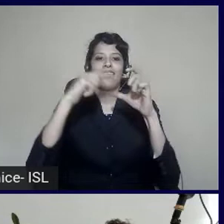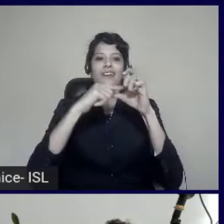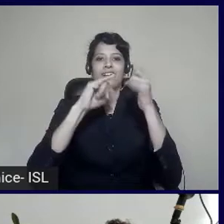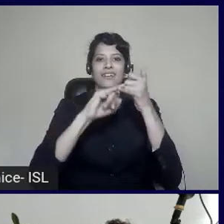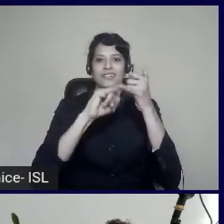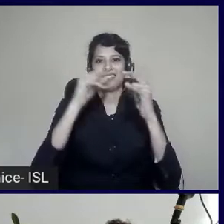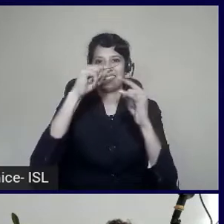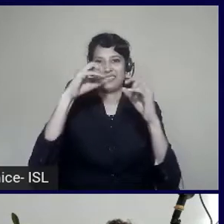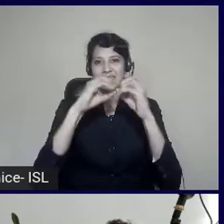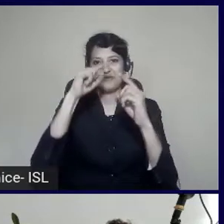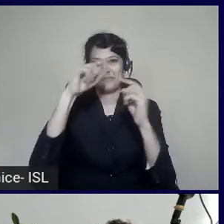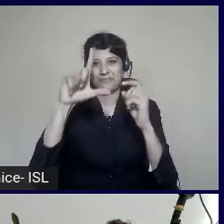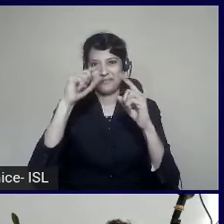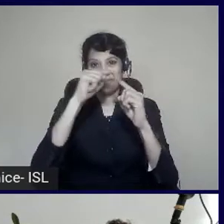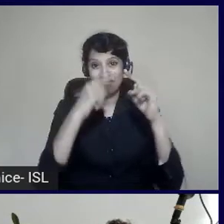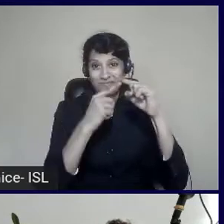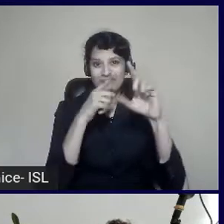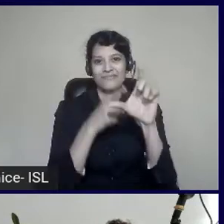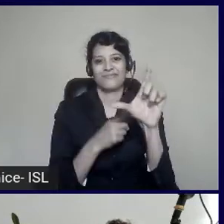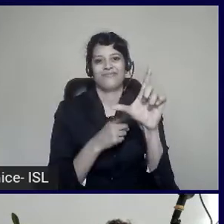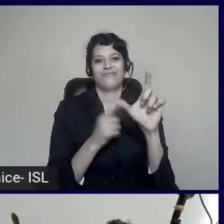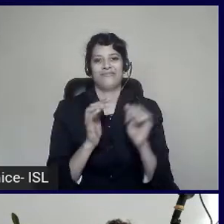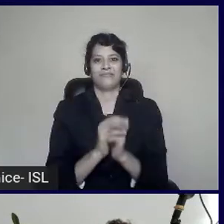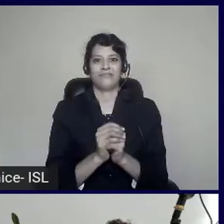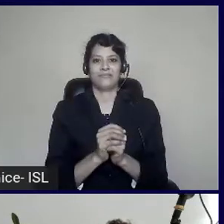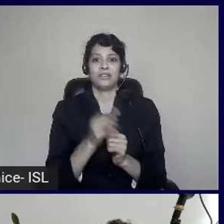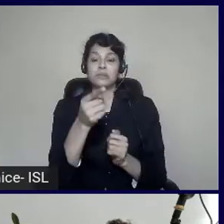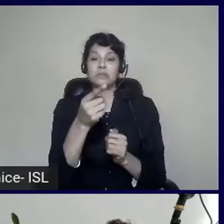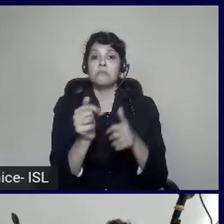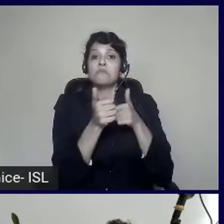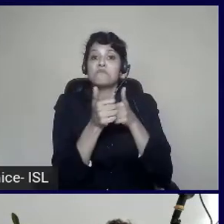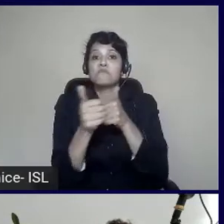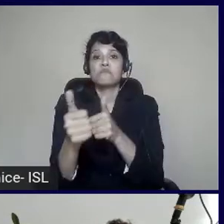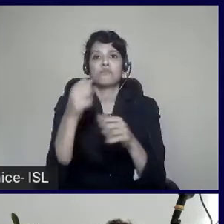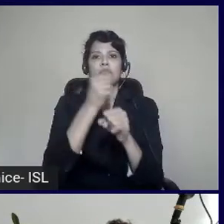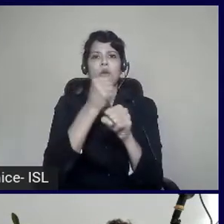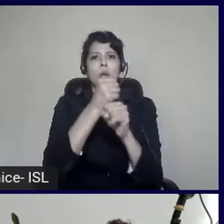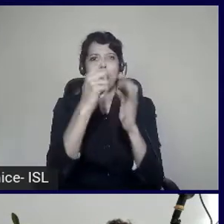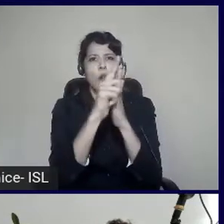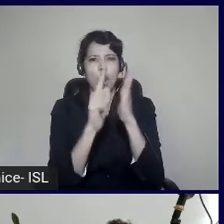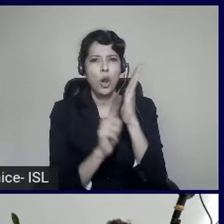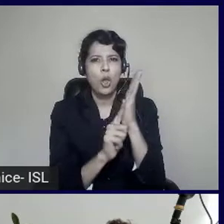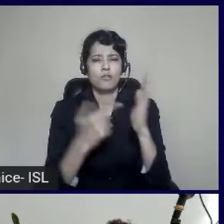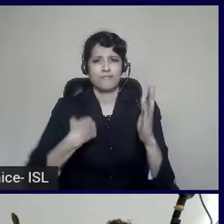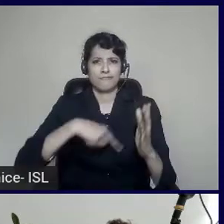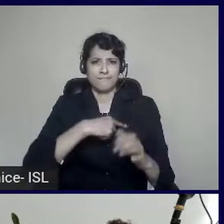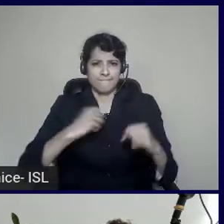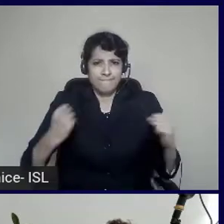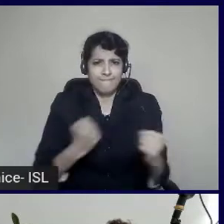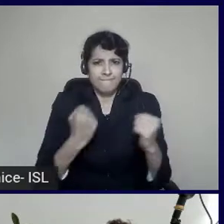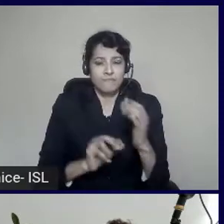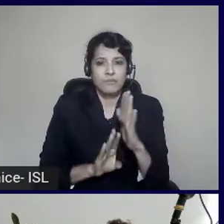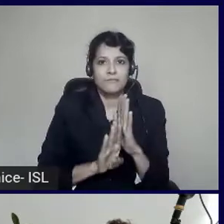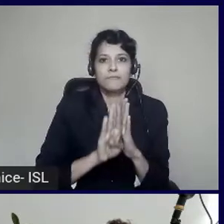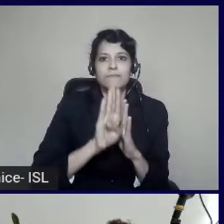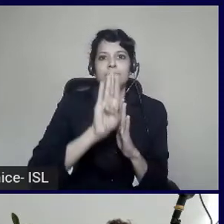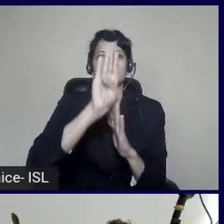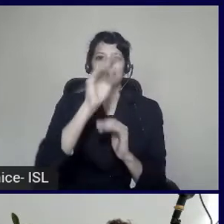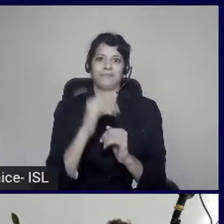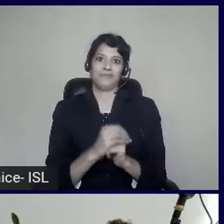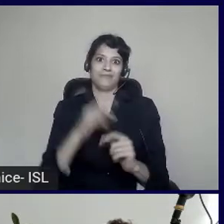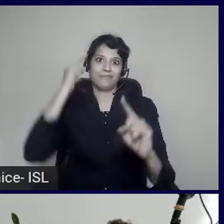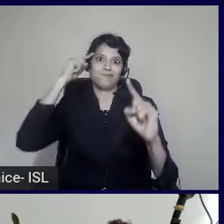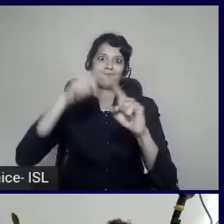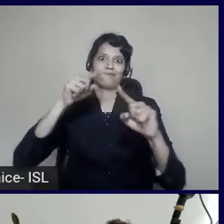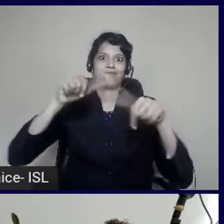because you need to comply to government regulations. It will increase your productivity and also innovation.